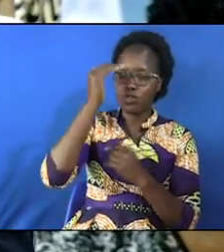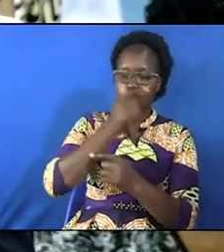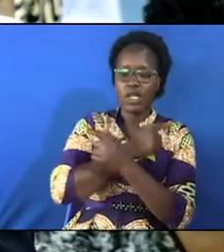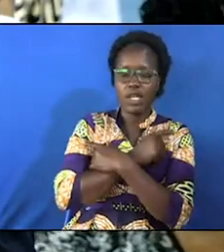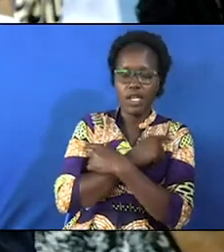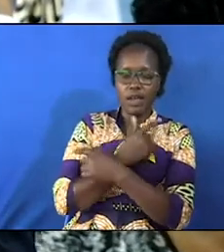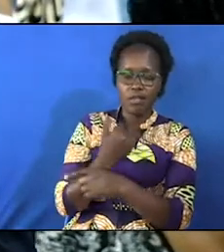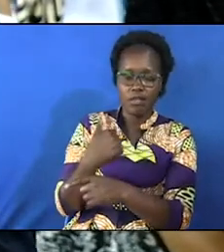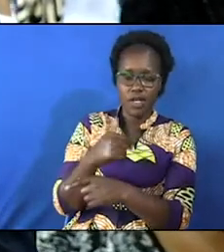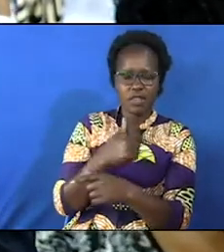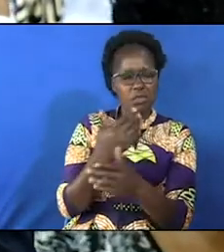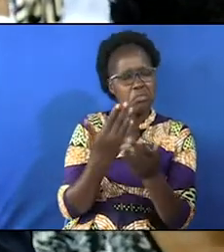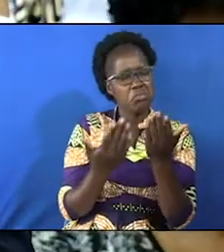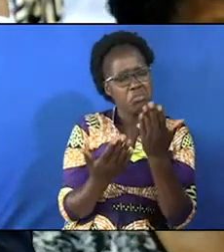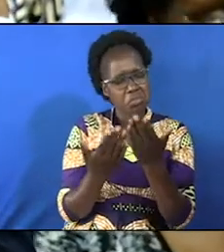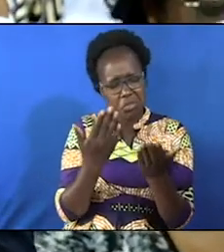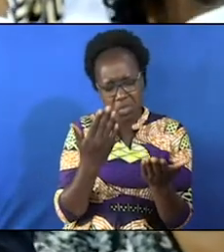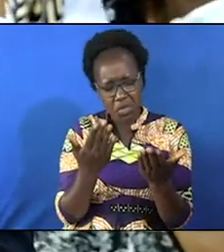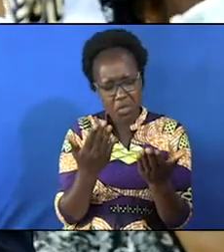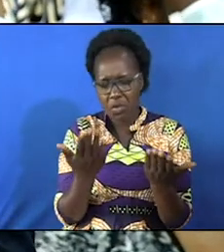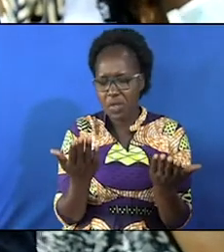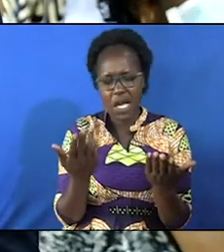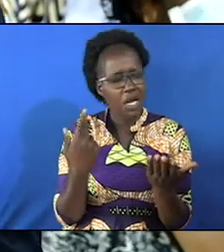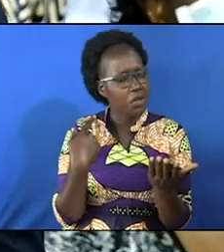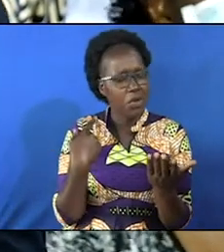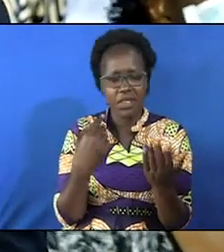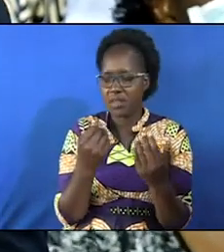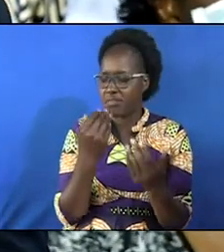even though we are not deserving